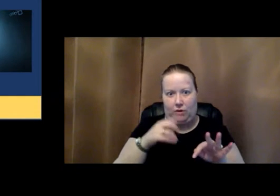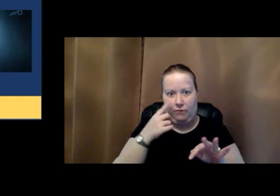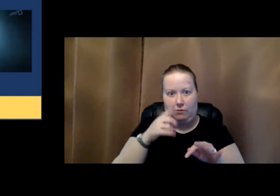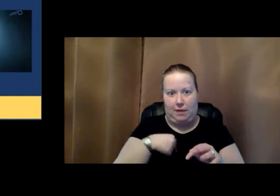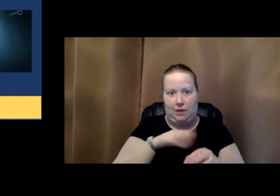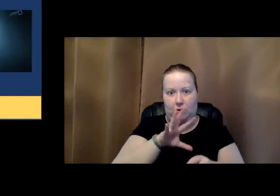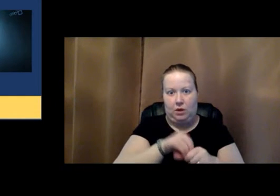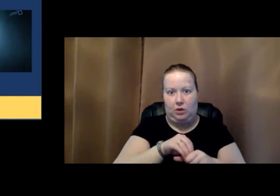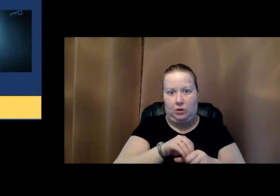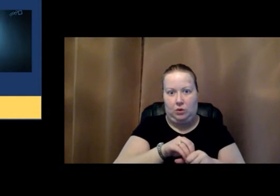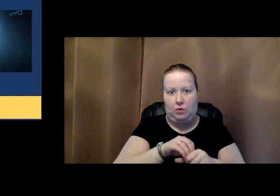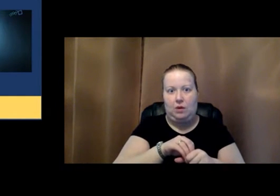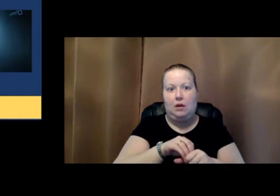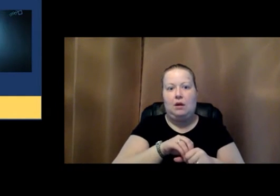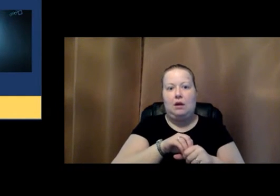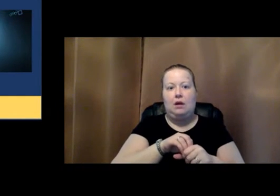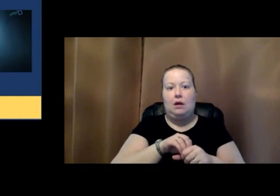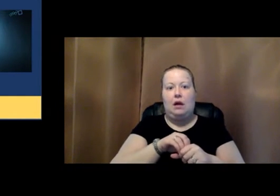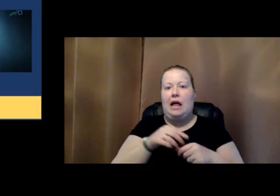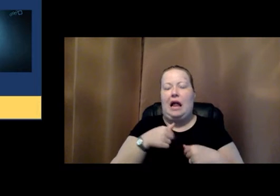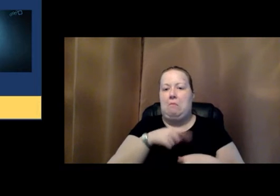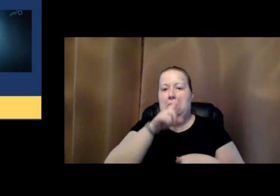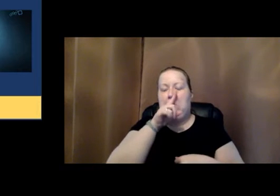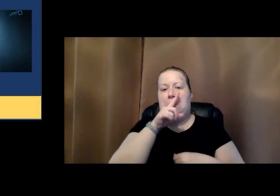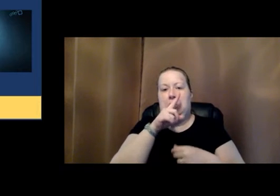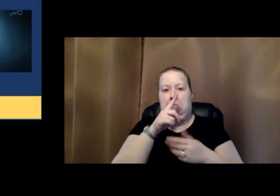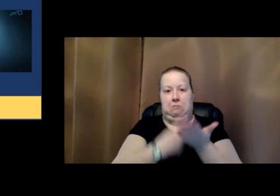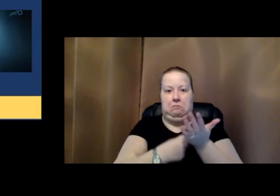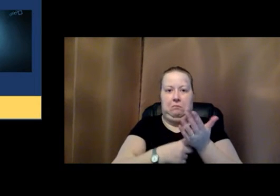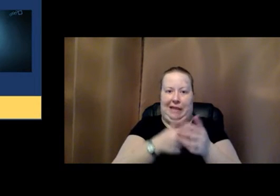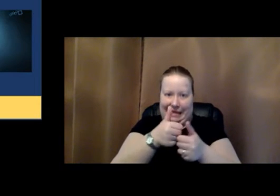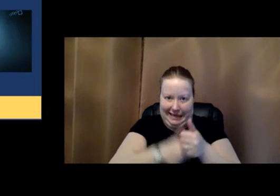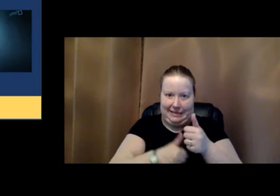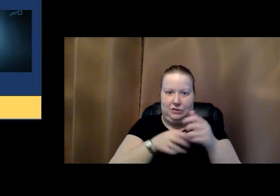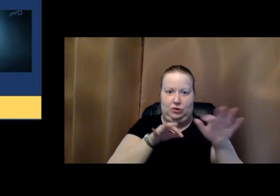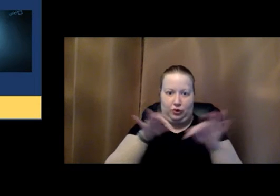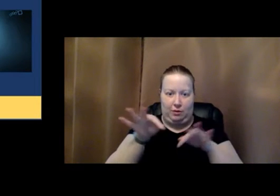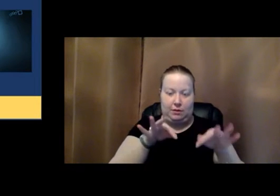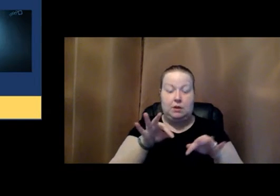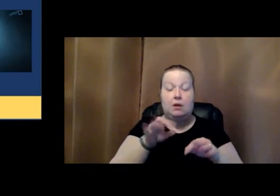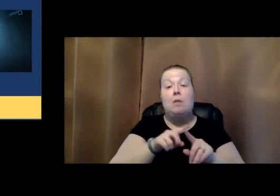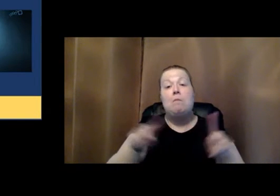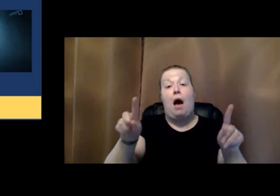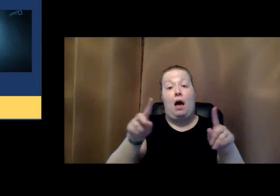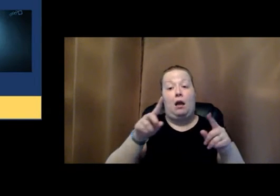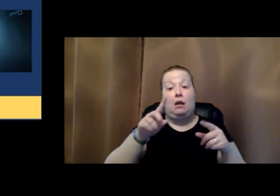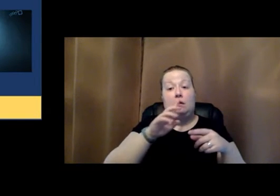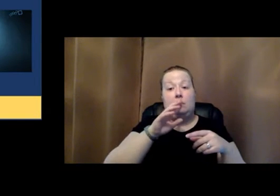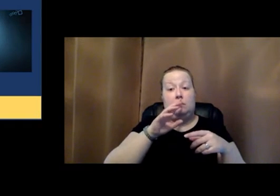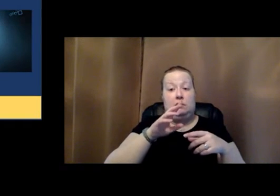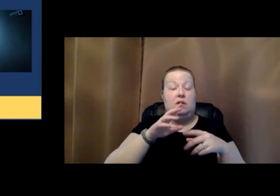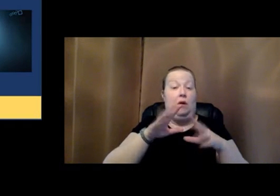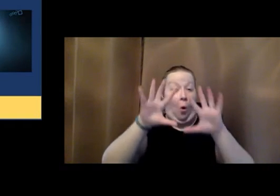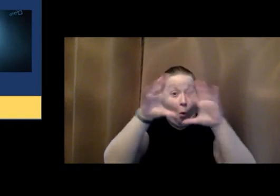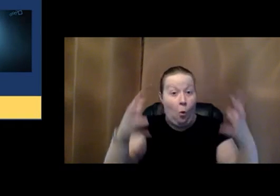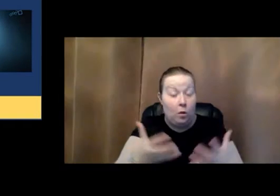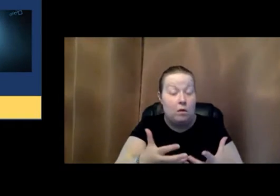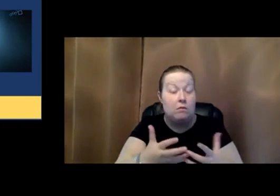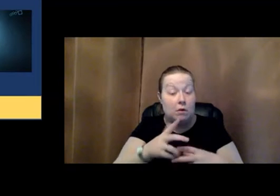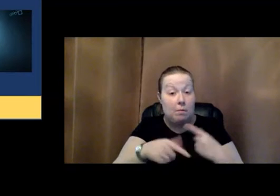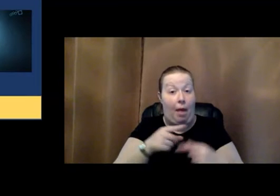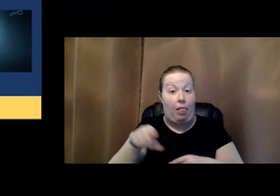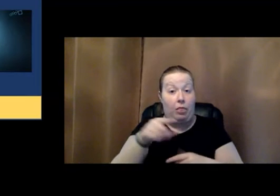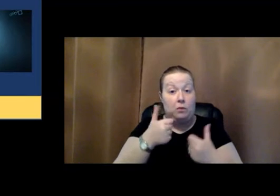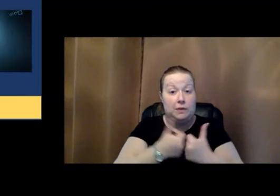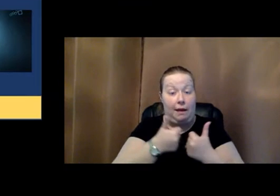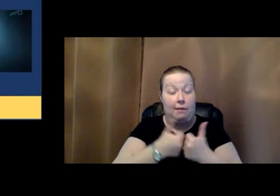And while I won't go through each of the descriptions, what I'll say collectively about the games is that they